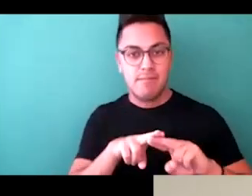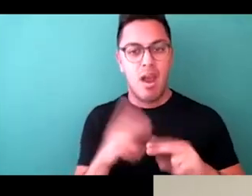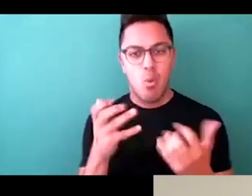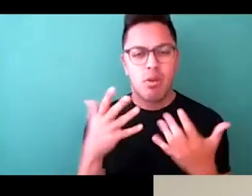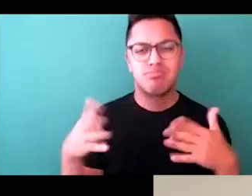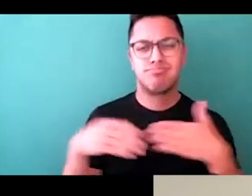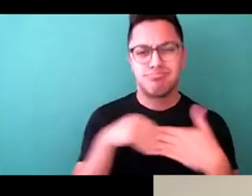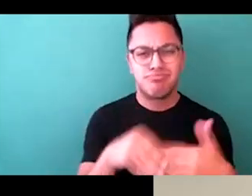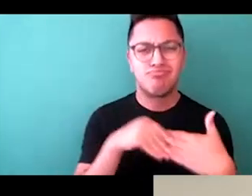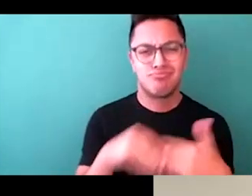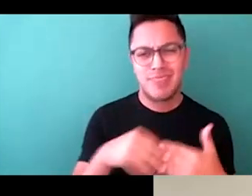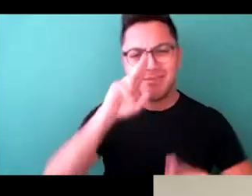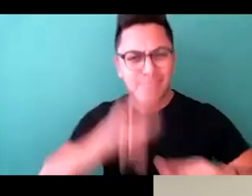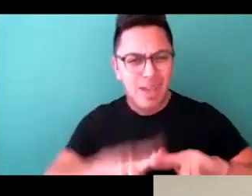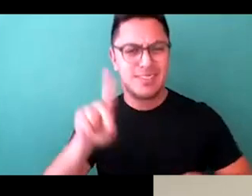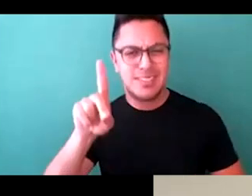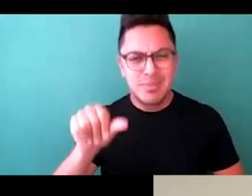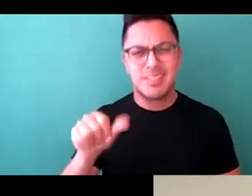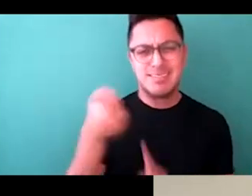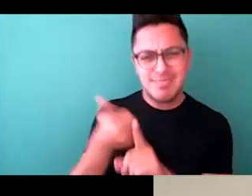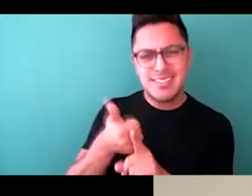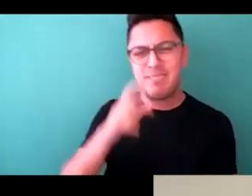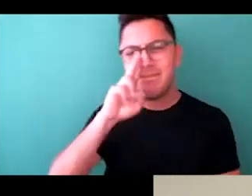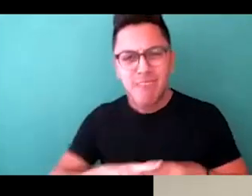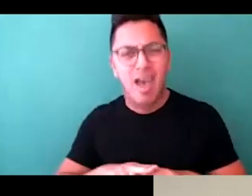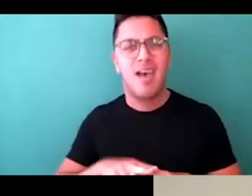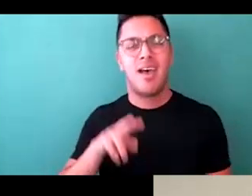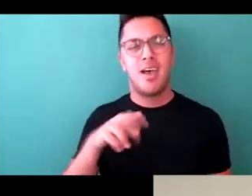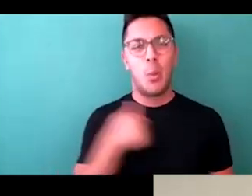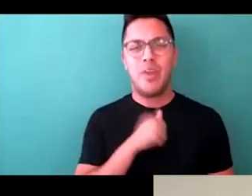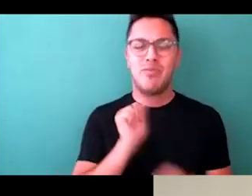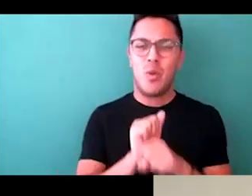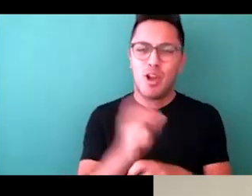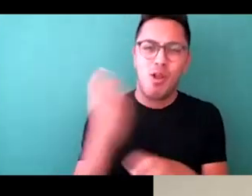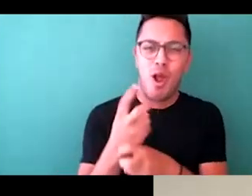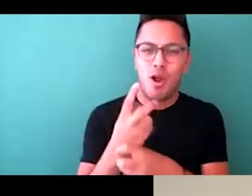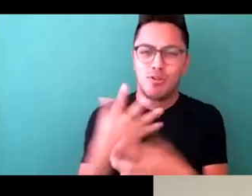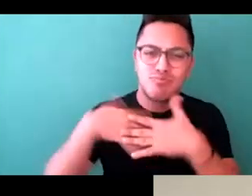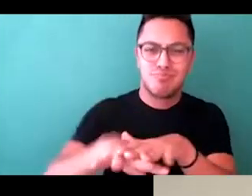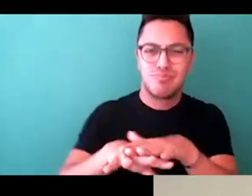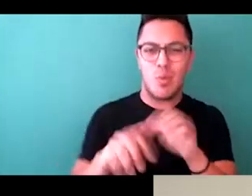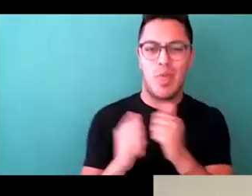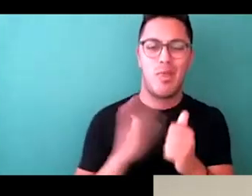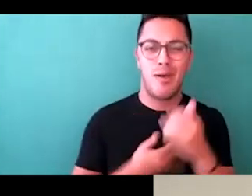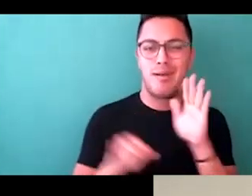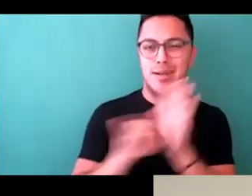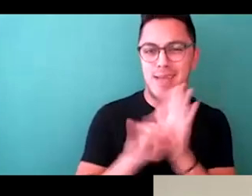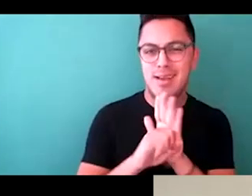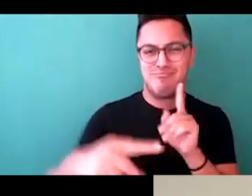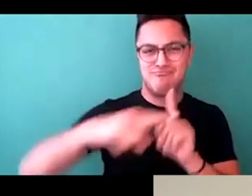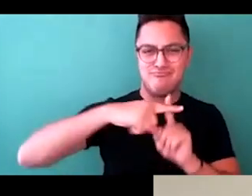Disability is fun. And disability is something that we've worked so hard to incorporate into our identity as something positive.